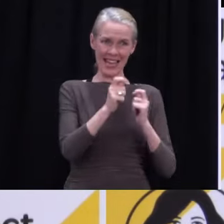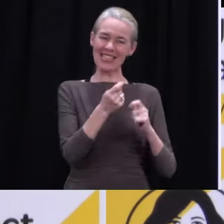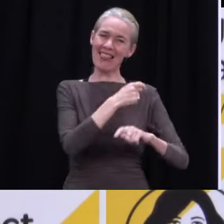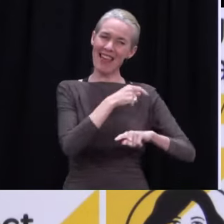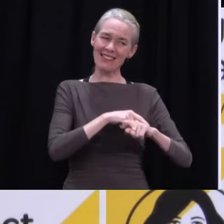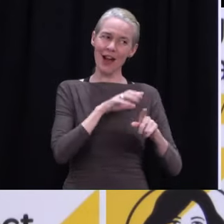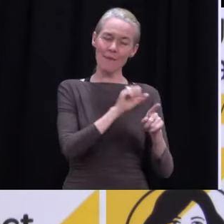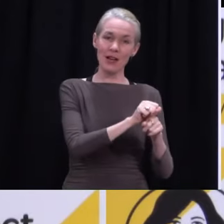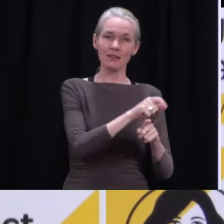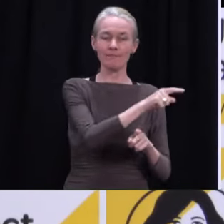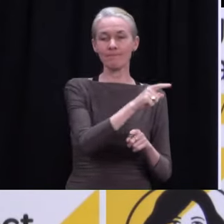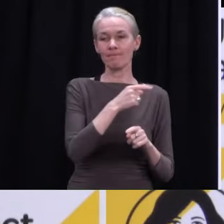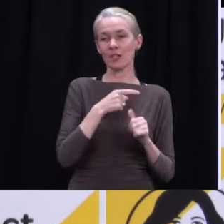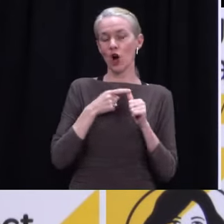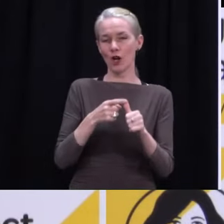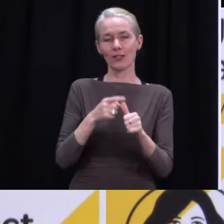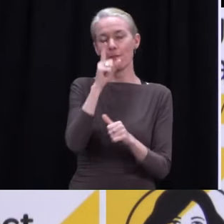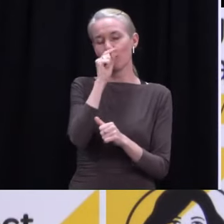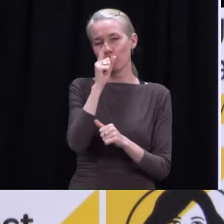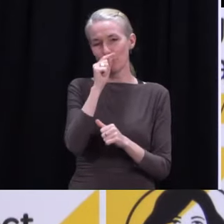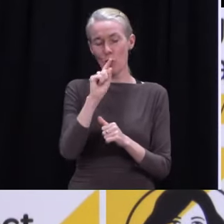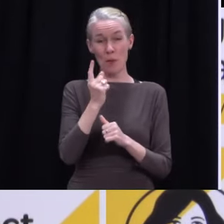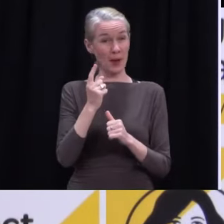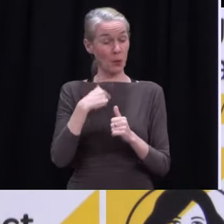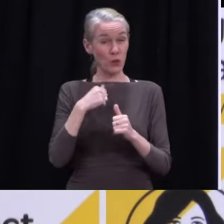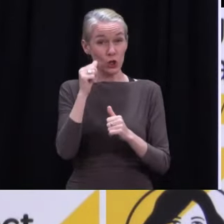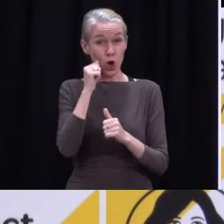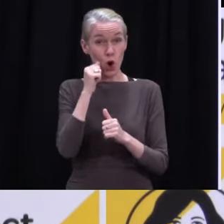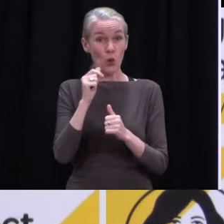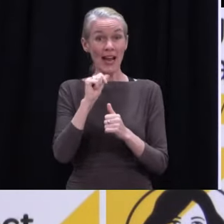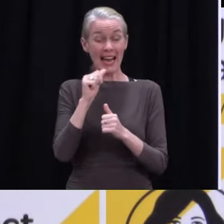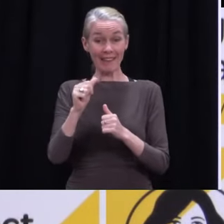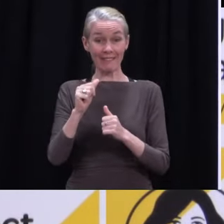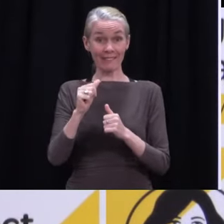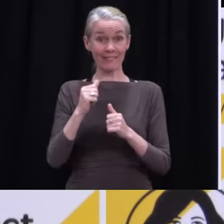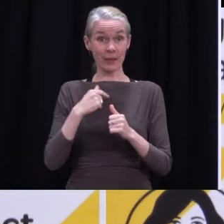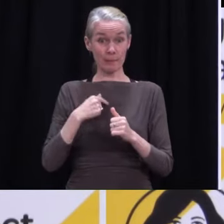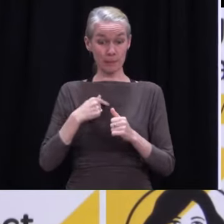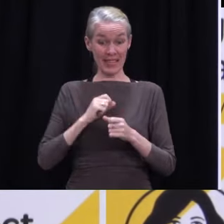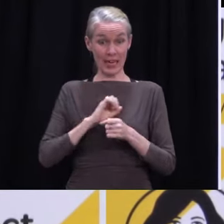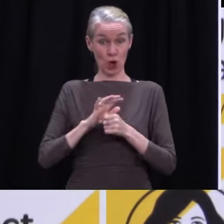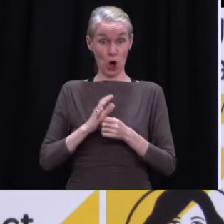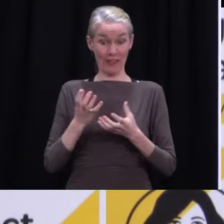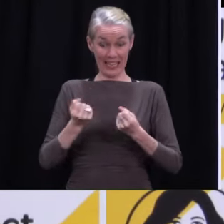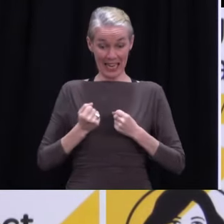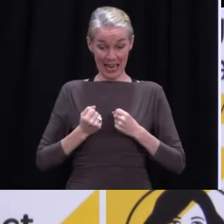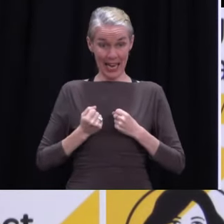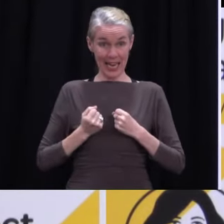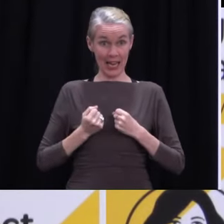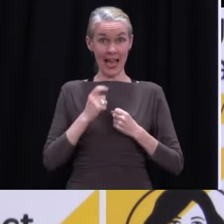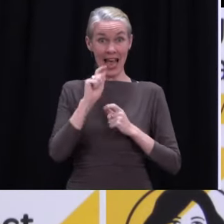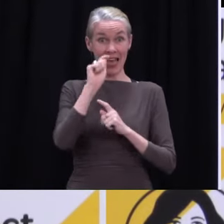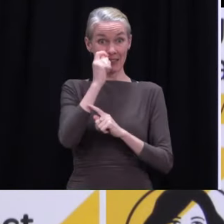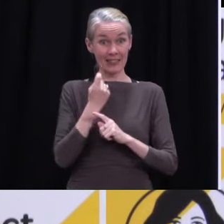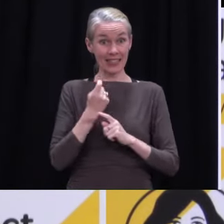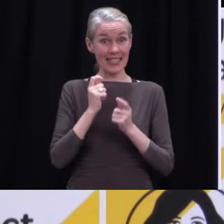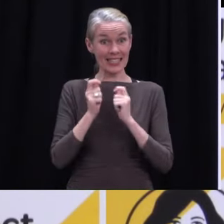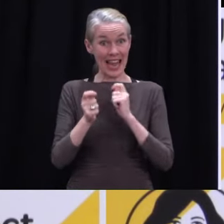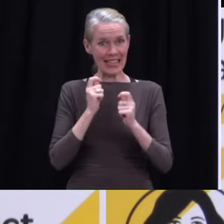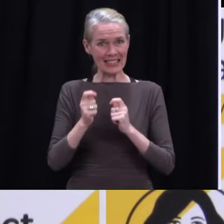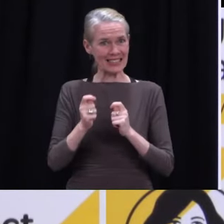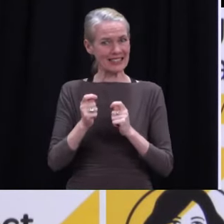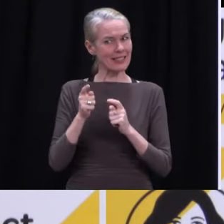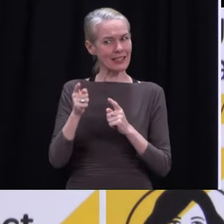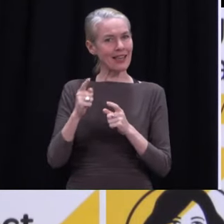early on in their infection, it may not pick it up. And secondly, it may be that in the time after they've had the test, they could